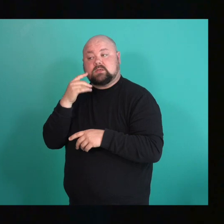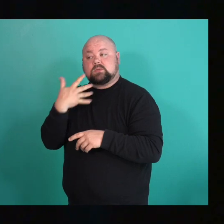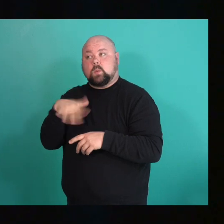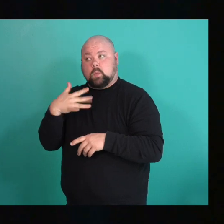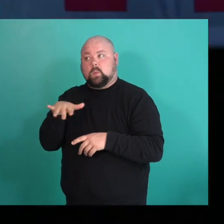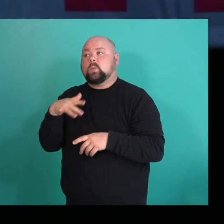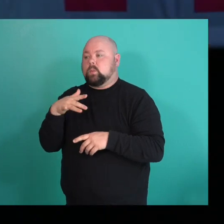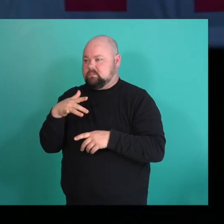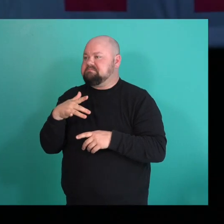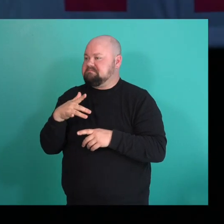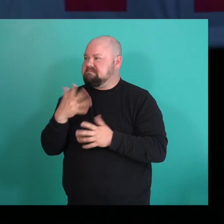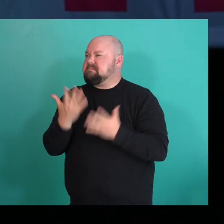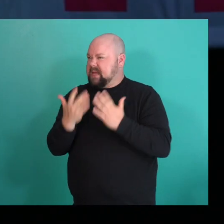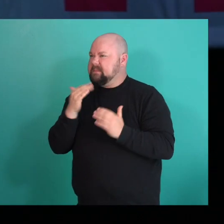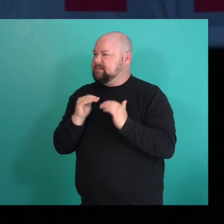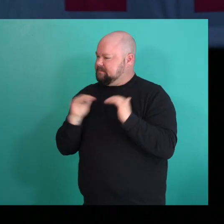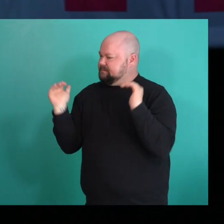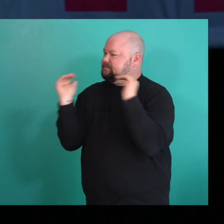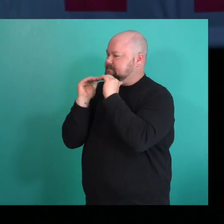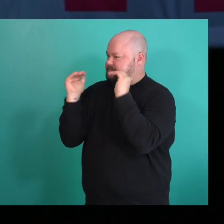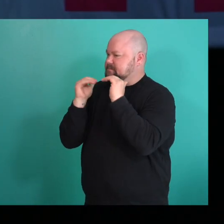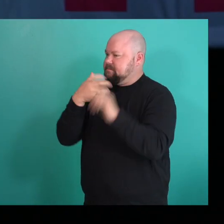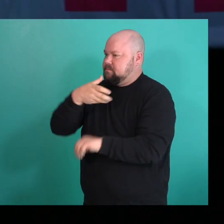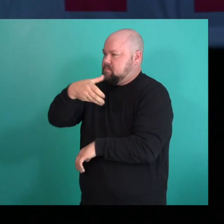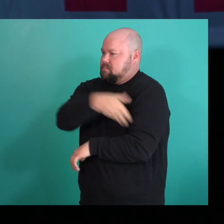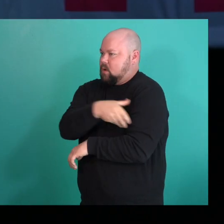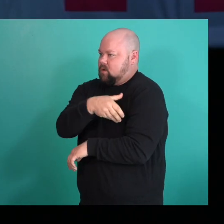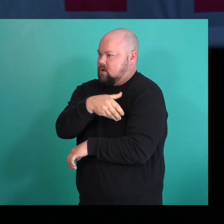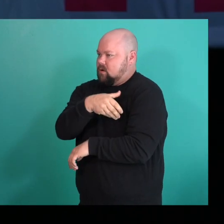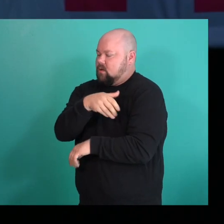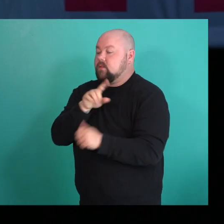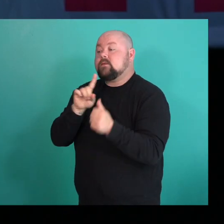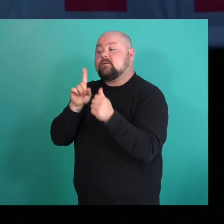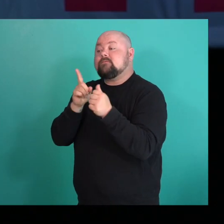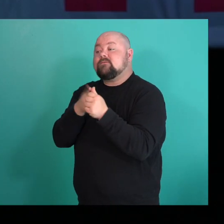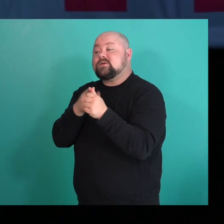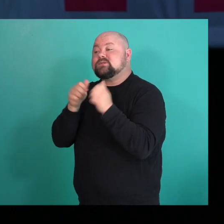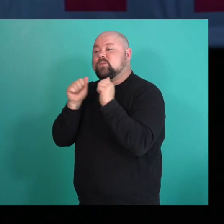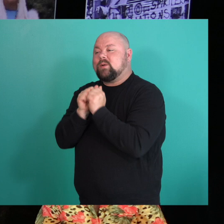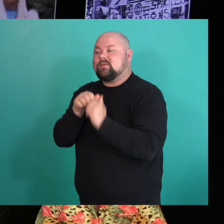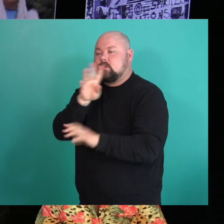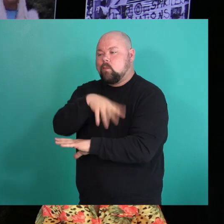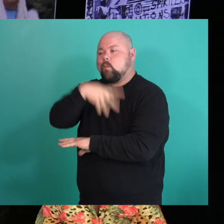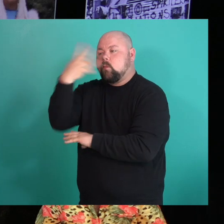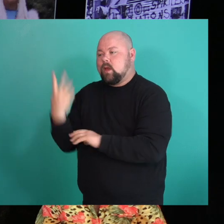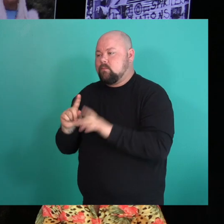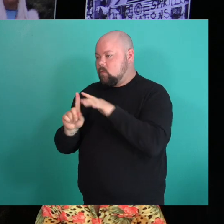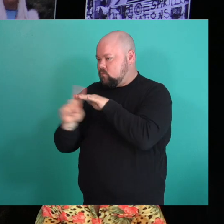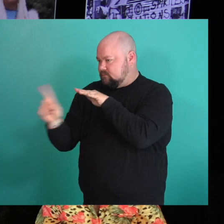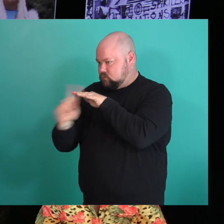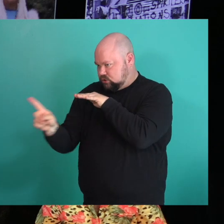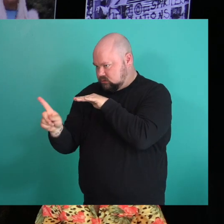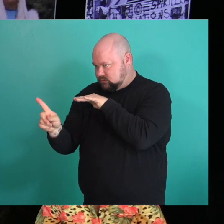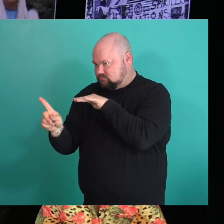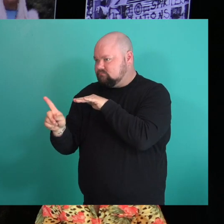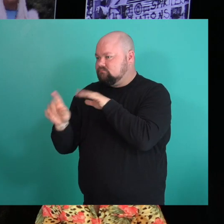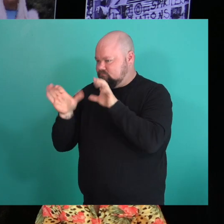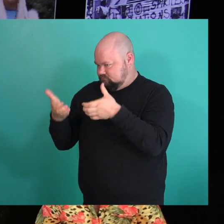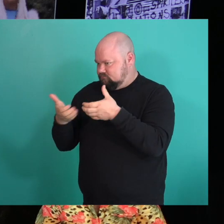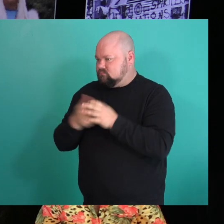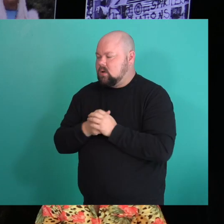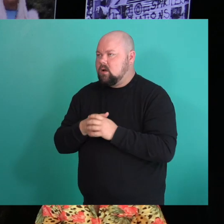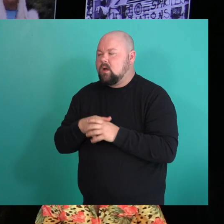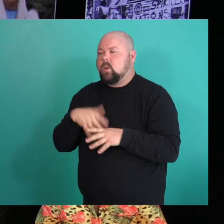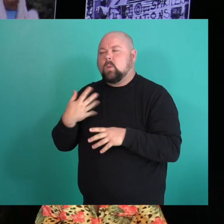equally as powerful was the first Pride Parade with Rainbow Refugee. I remember that Pride